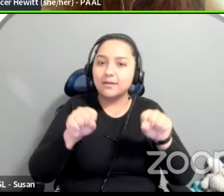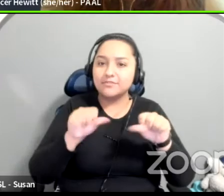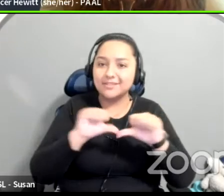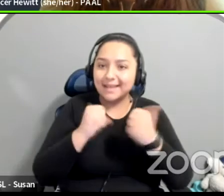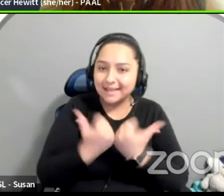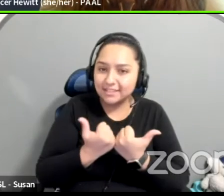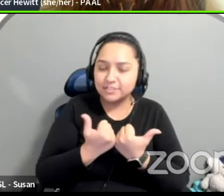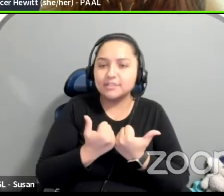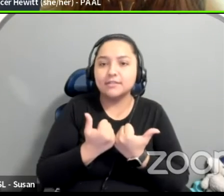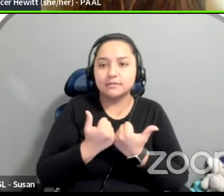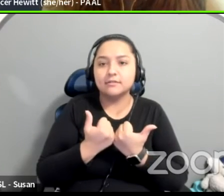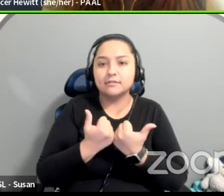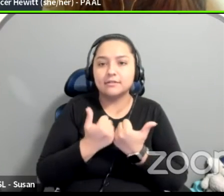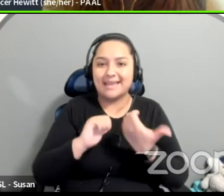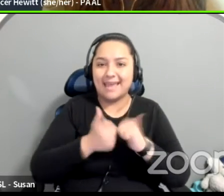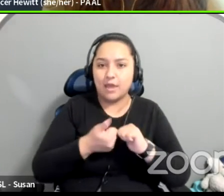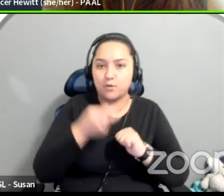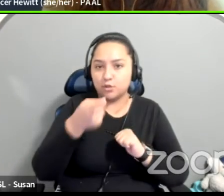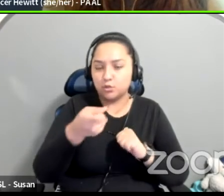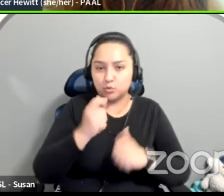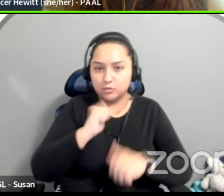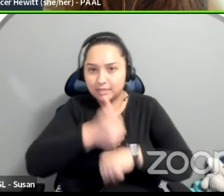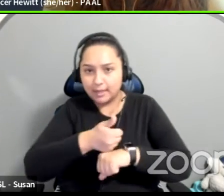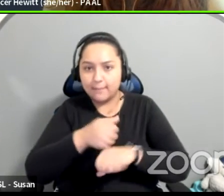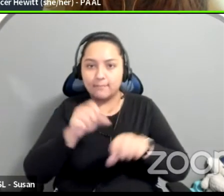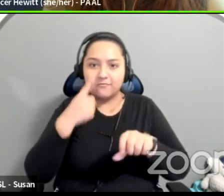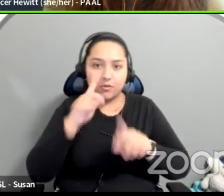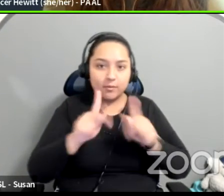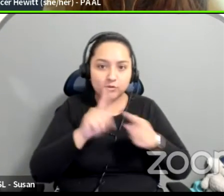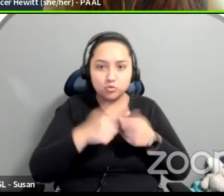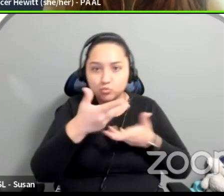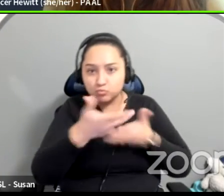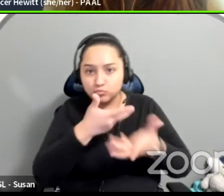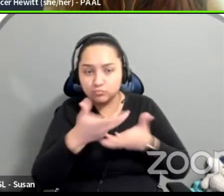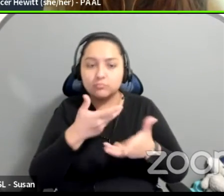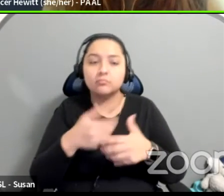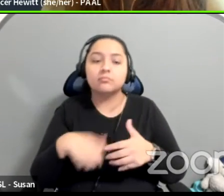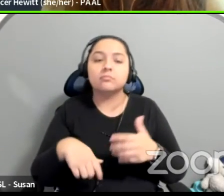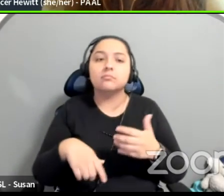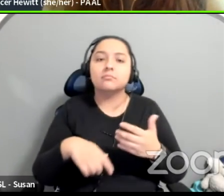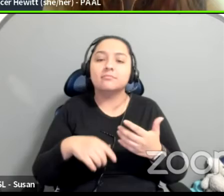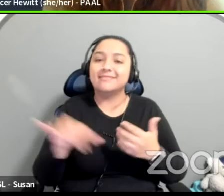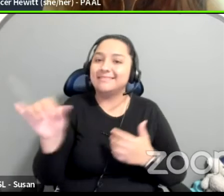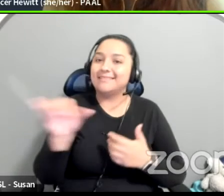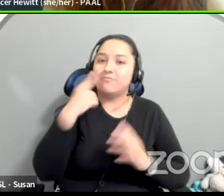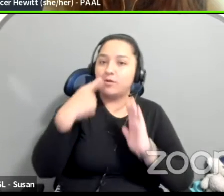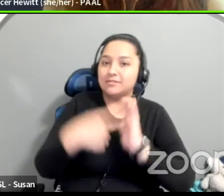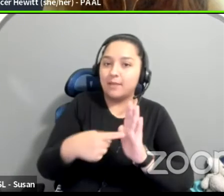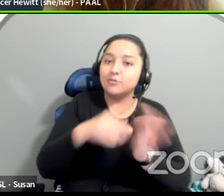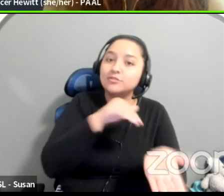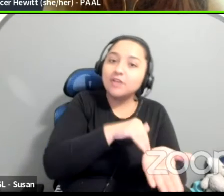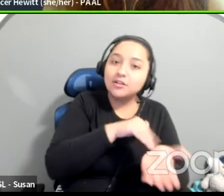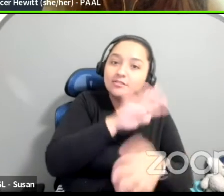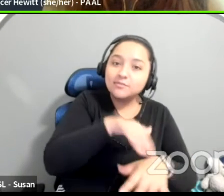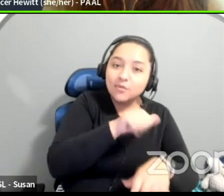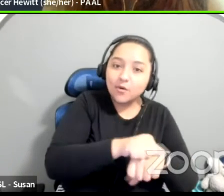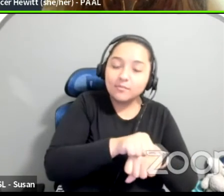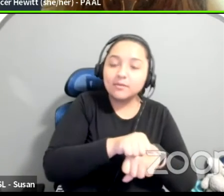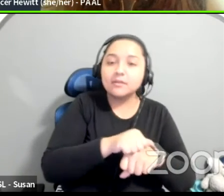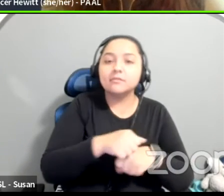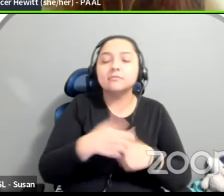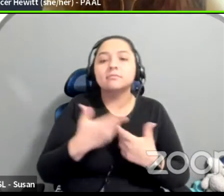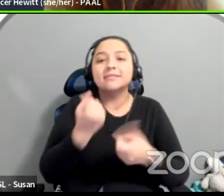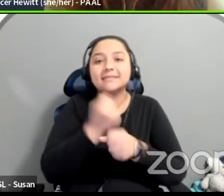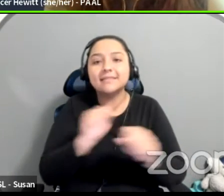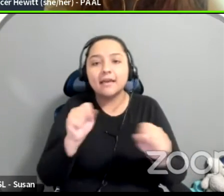valid conflicts for people to engage with? Um, in the same way that we're asking folks to identify doctor's appointments and have a safe space to talk